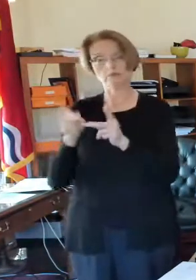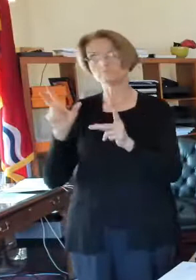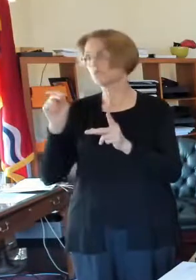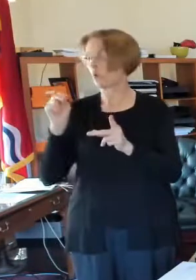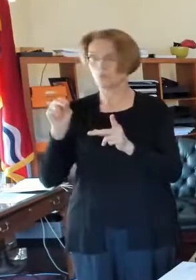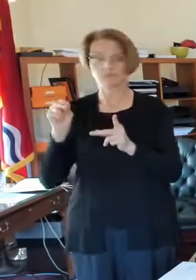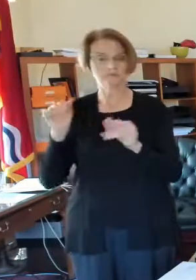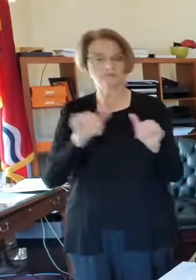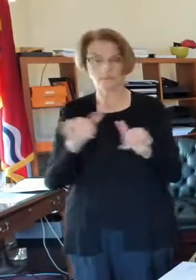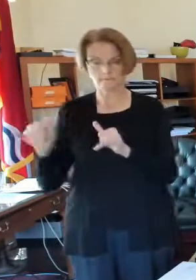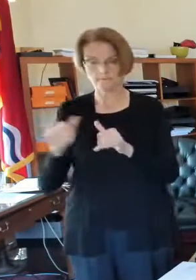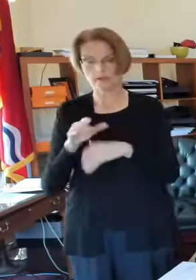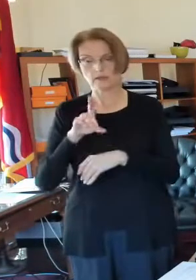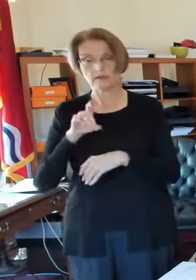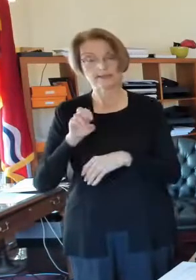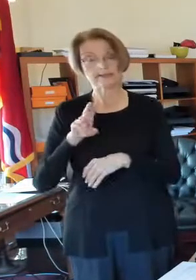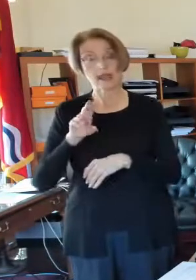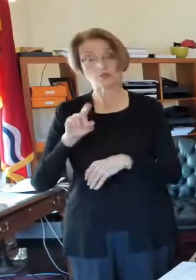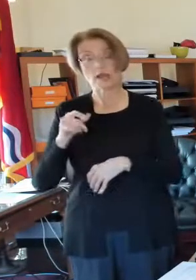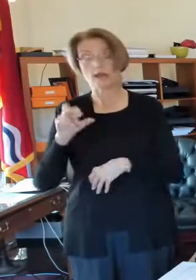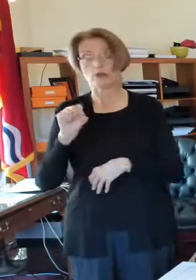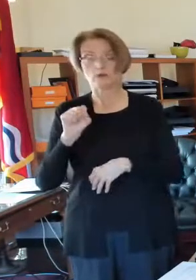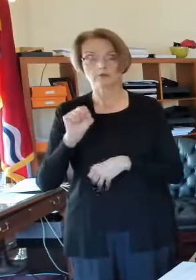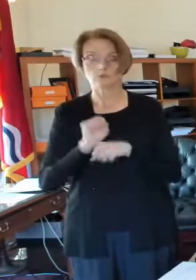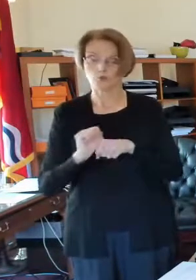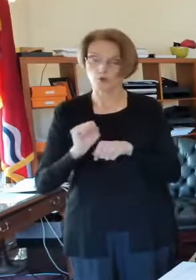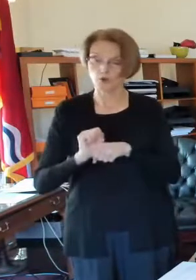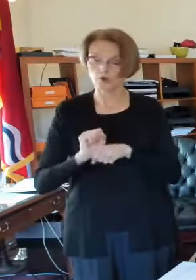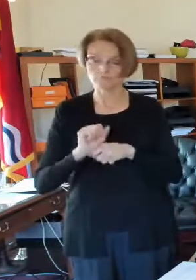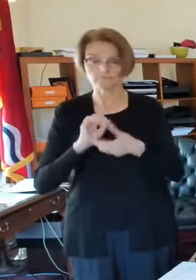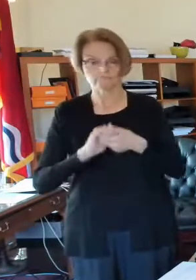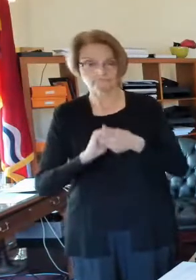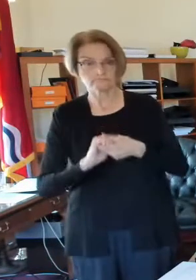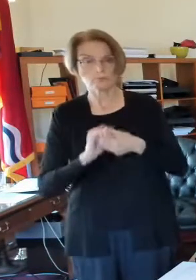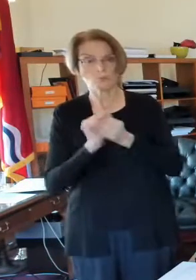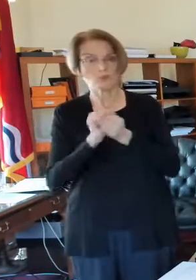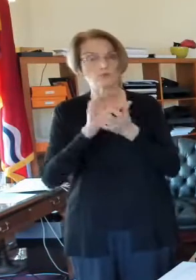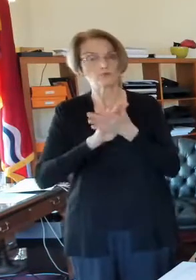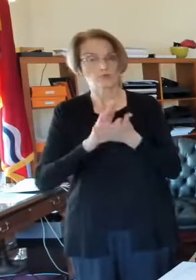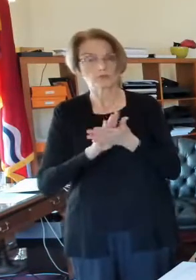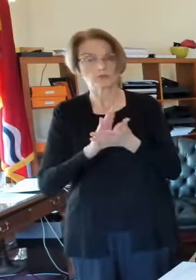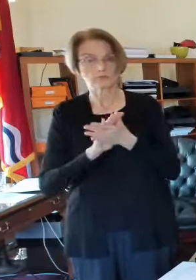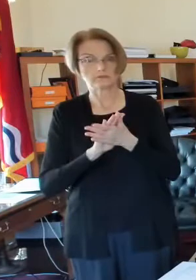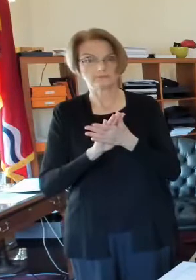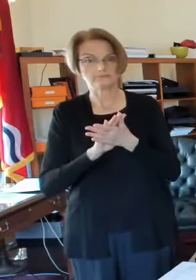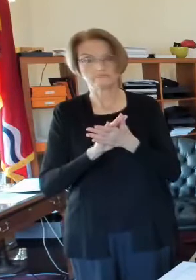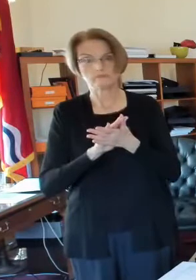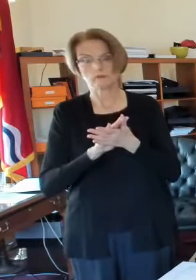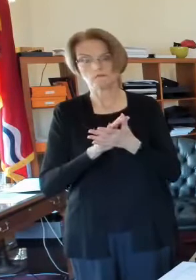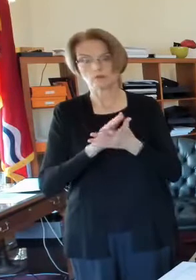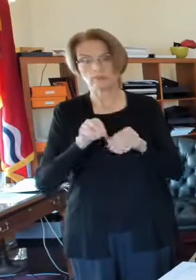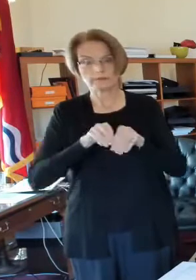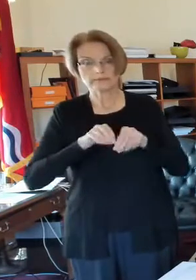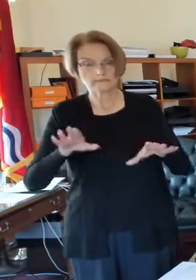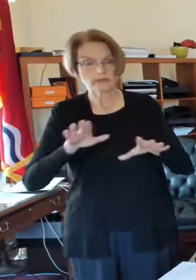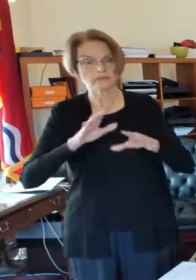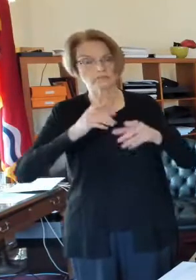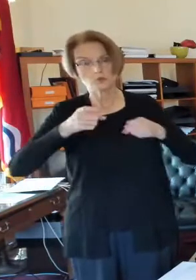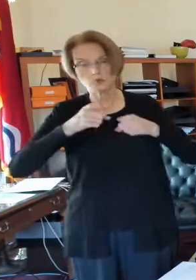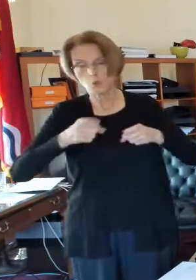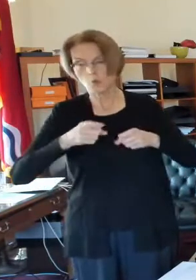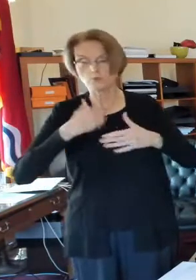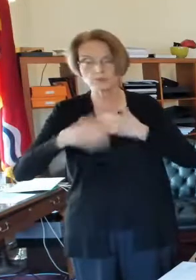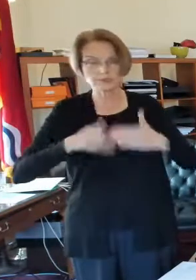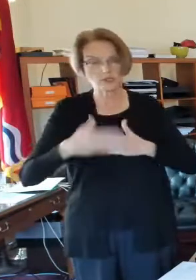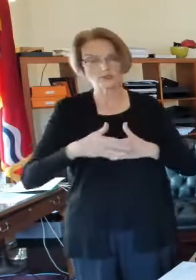so Dr. Echols has worked extensively with our schools on infection control procedures, on social